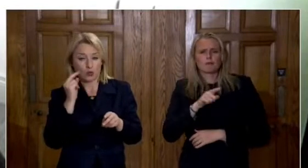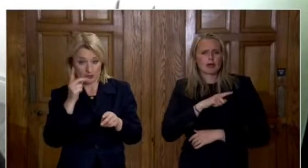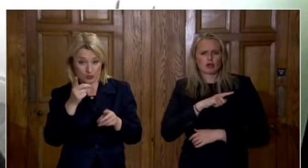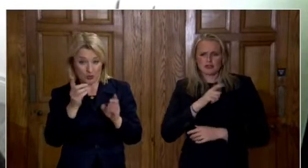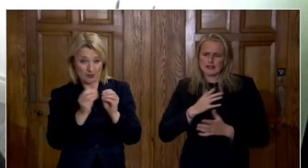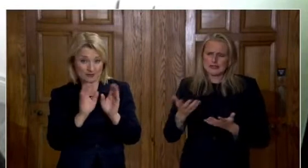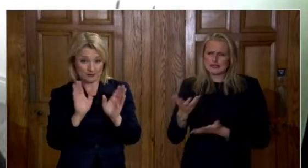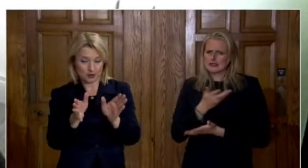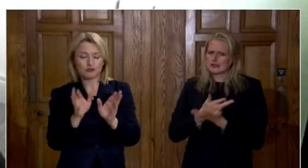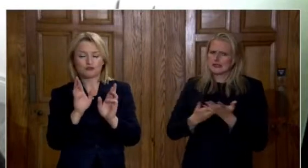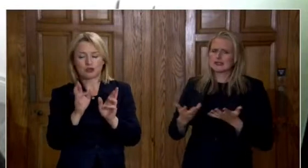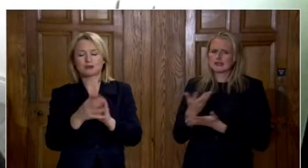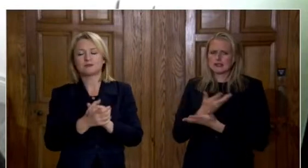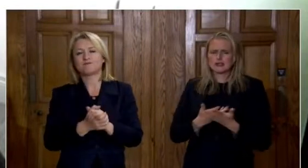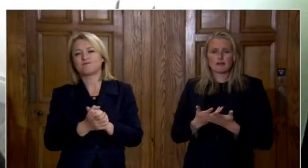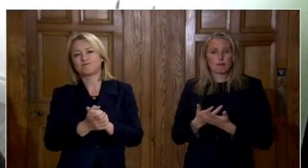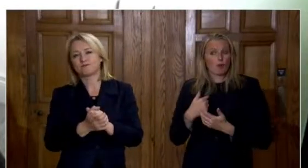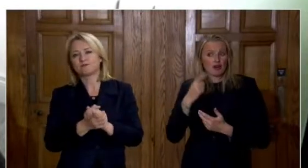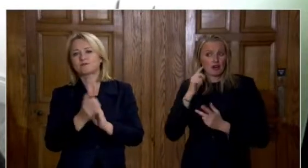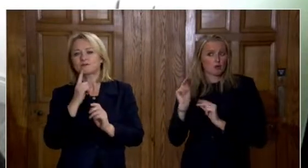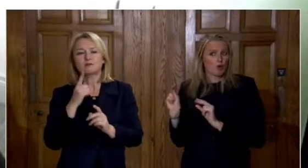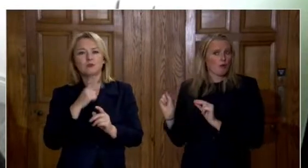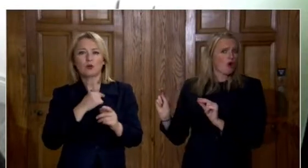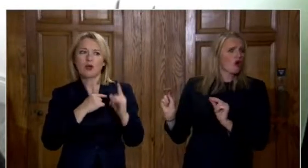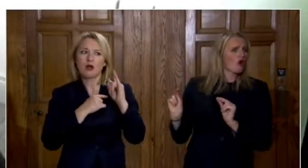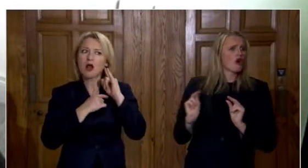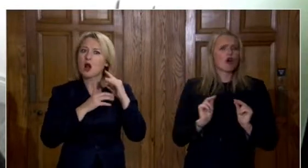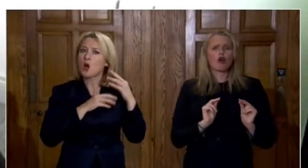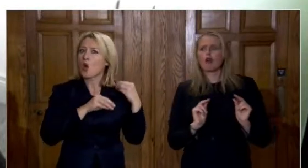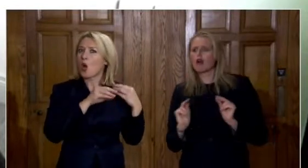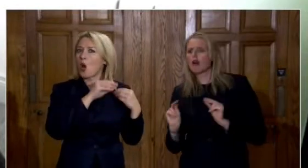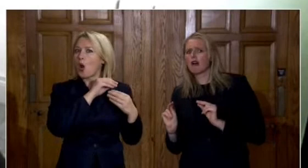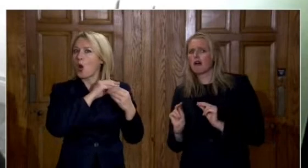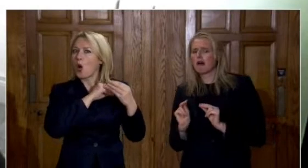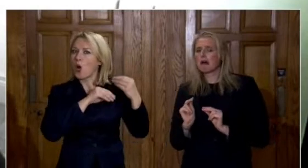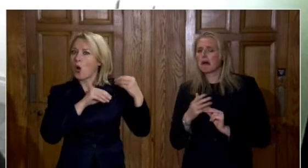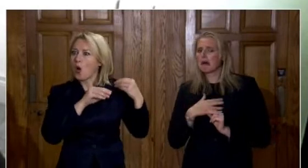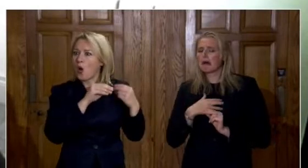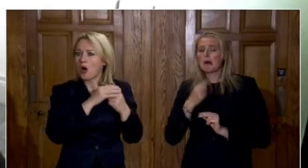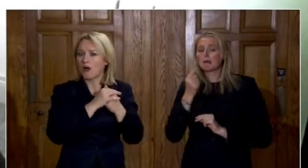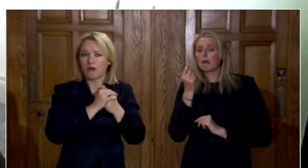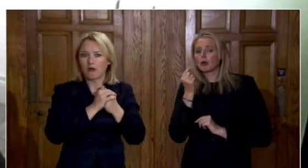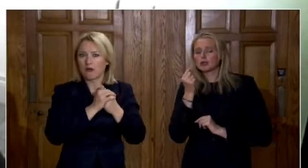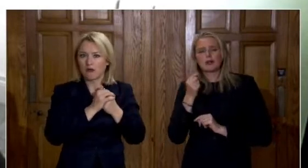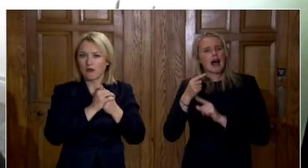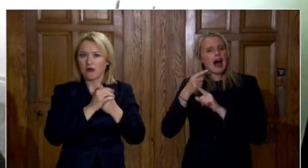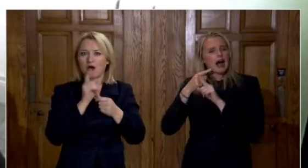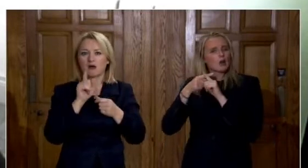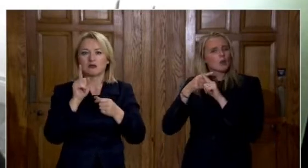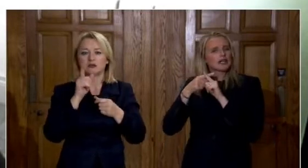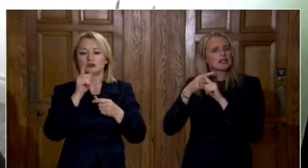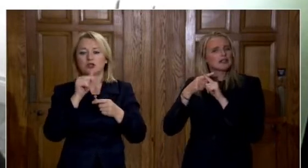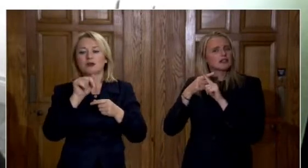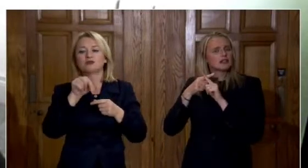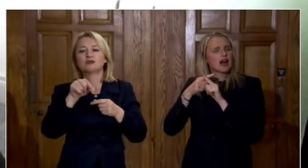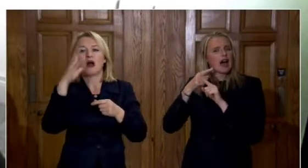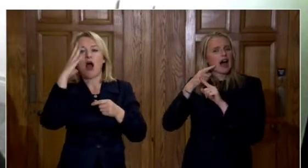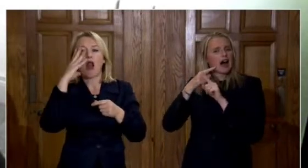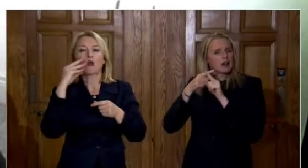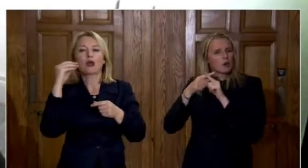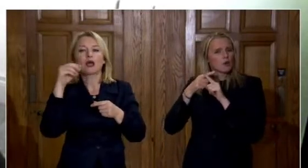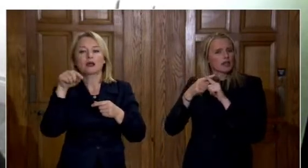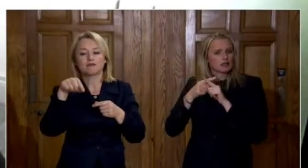and we're hearing lots of rumors that it may be brought in over the halloween period or times when school